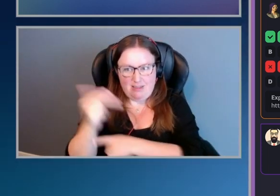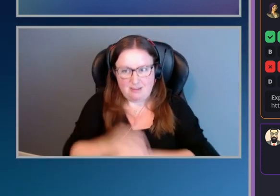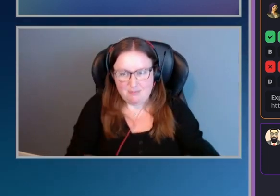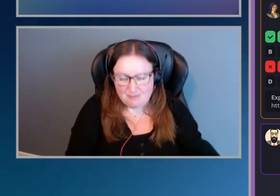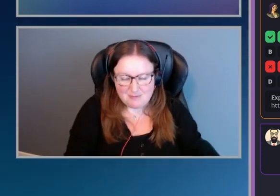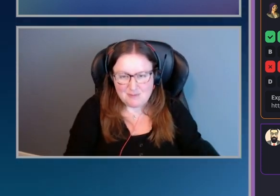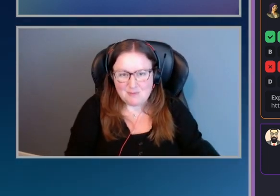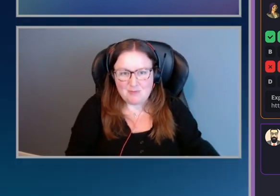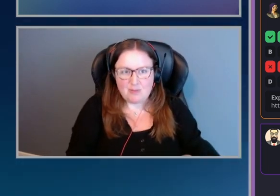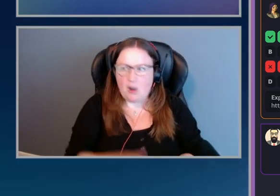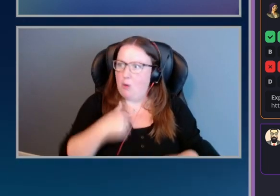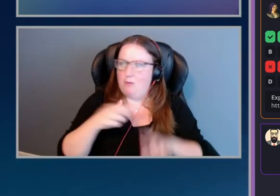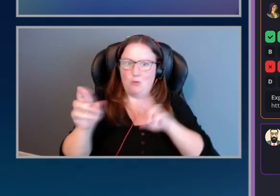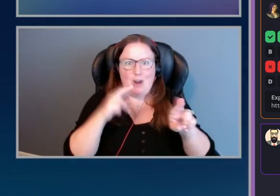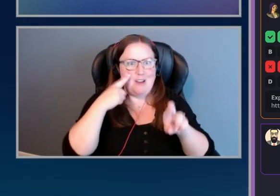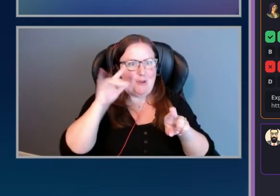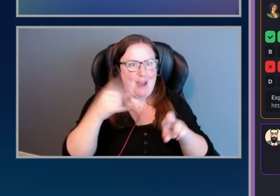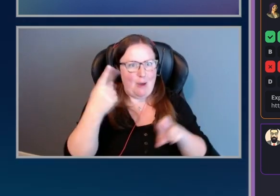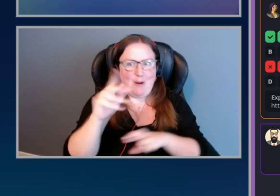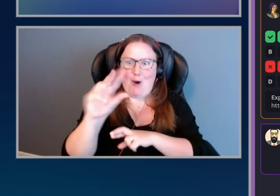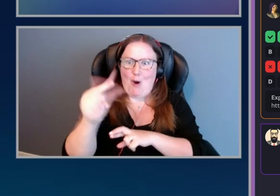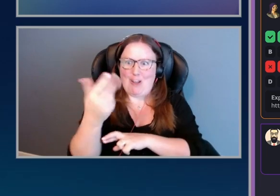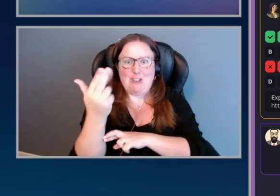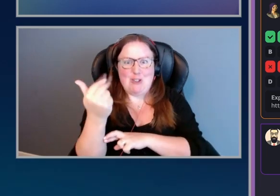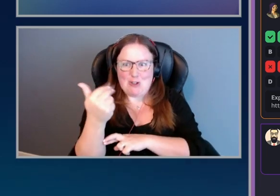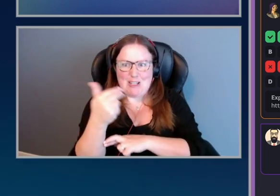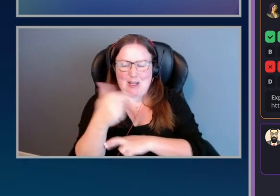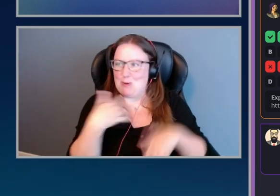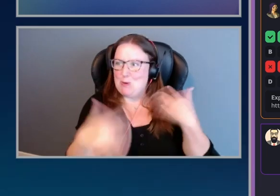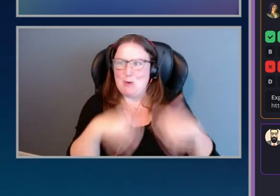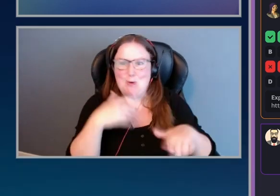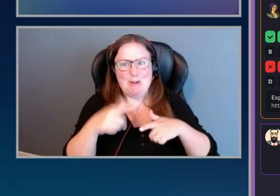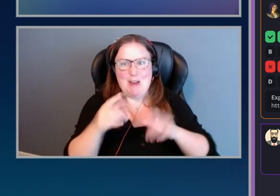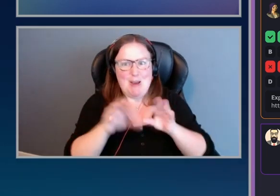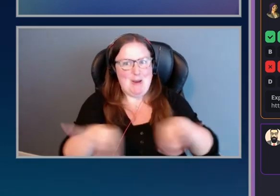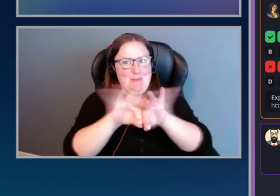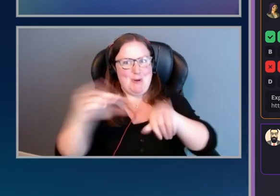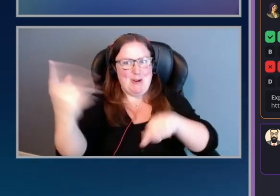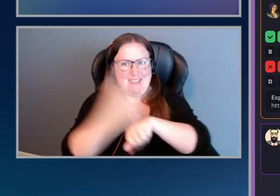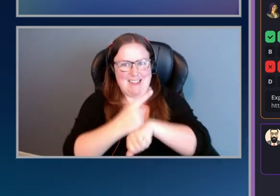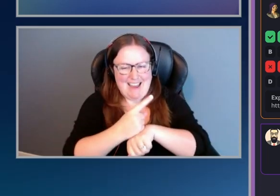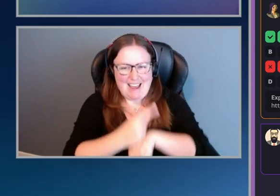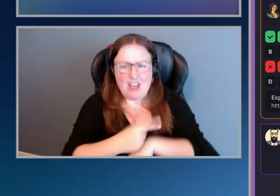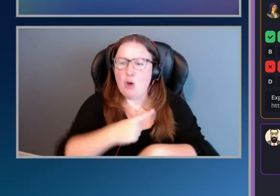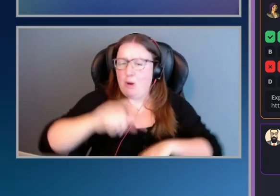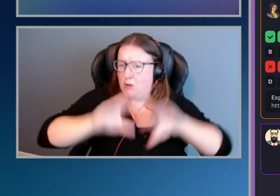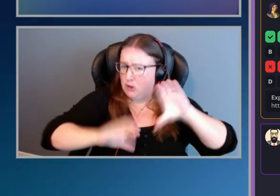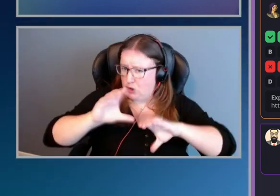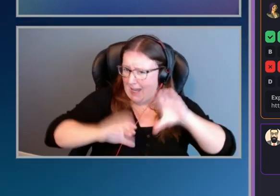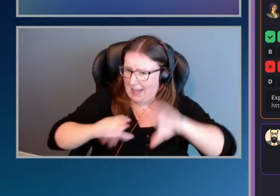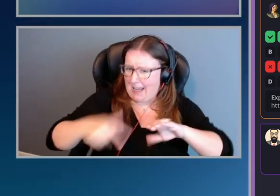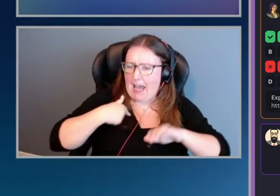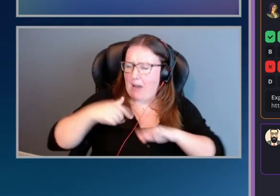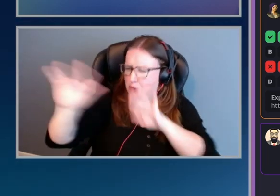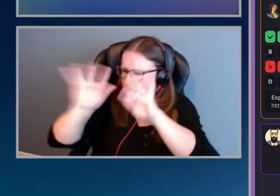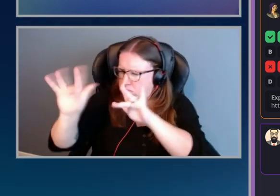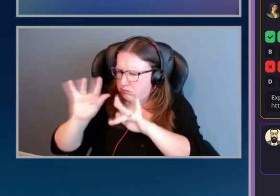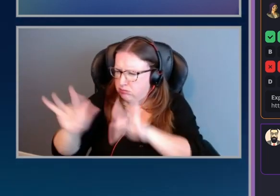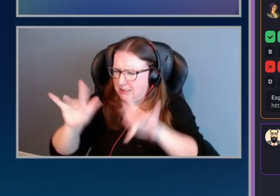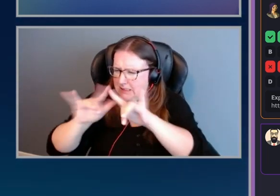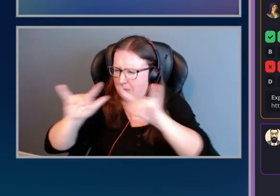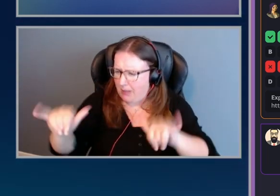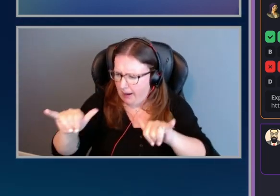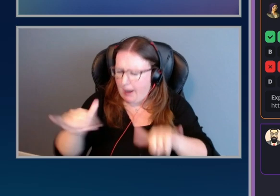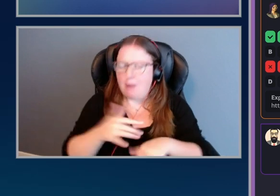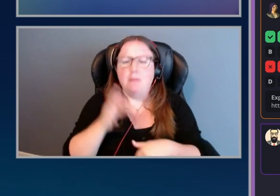Get ready for that one, folks. August 13th is a big, big day. So, by the way, while we were chit-chatting, I'm just multitasking here. Okay. And I'm going to go ahead and